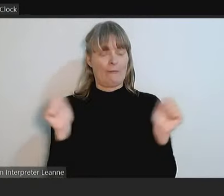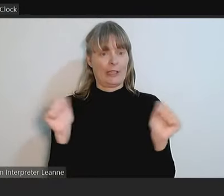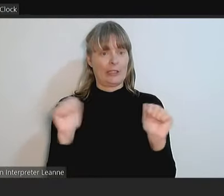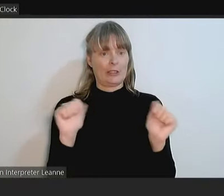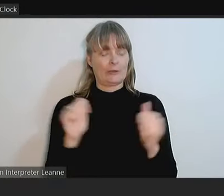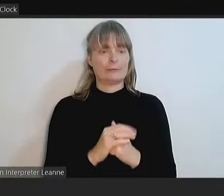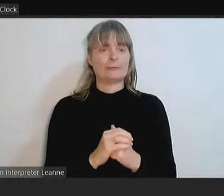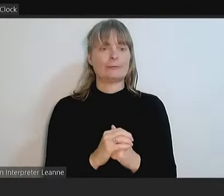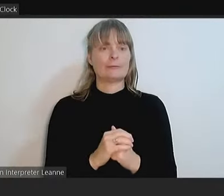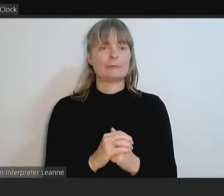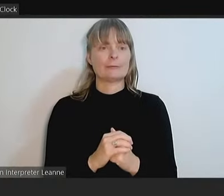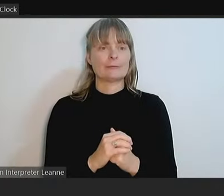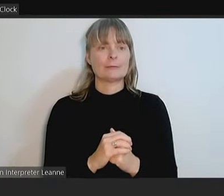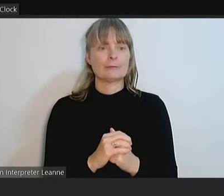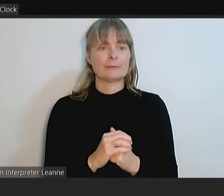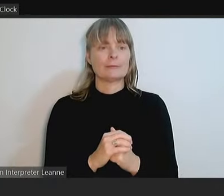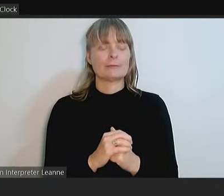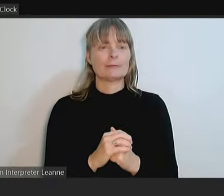Submissions.